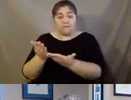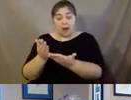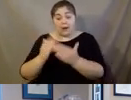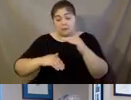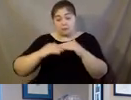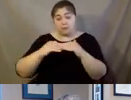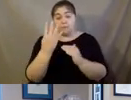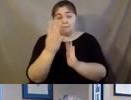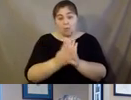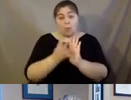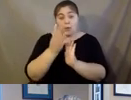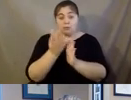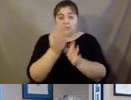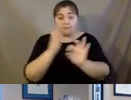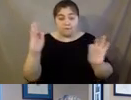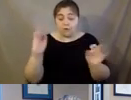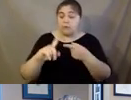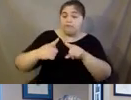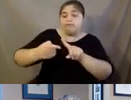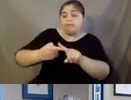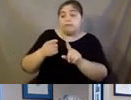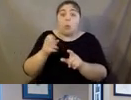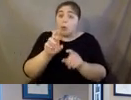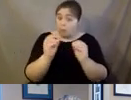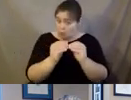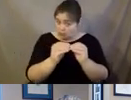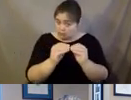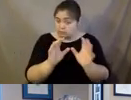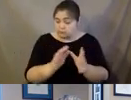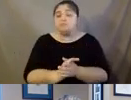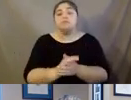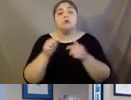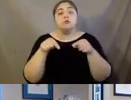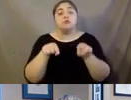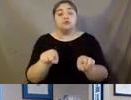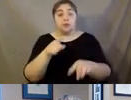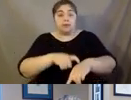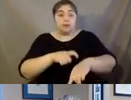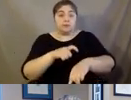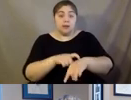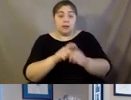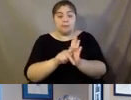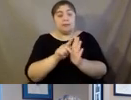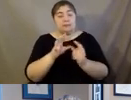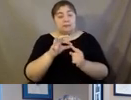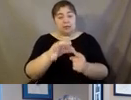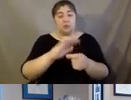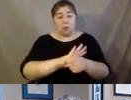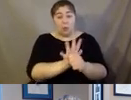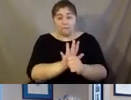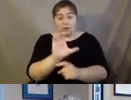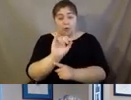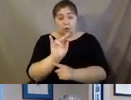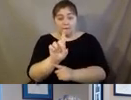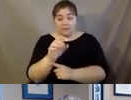companionship every week, um, or more. during this period of, of COVID-19, we're exploring remote